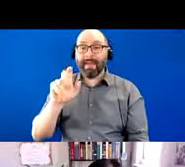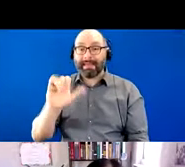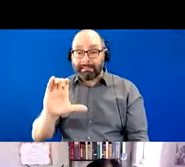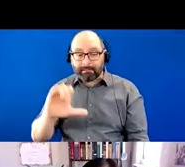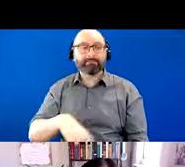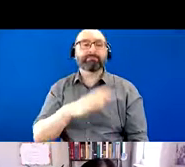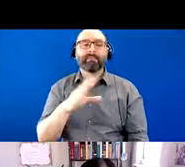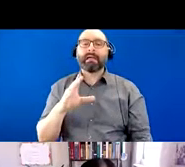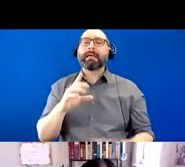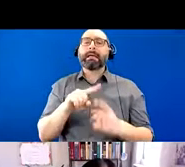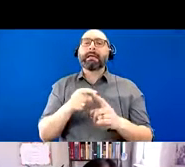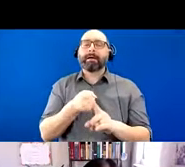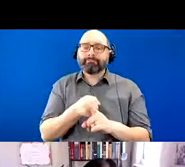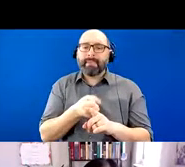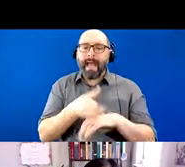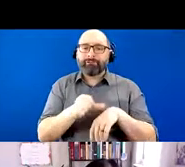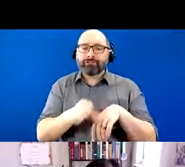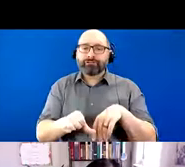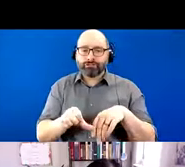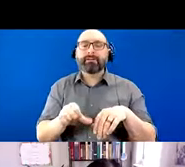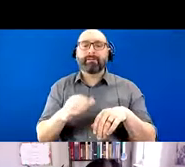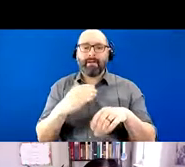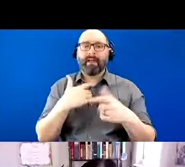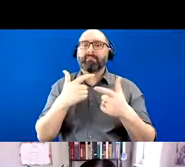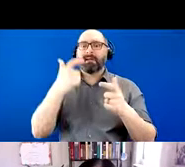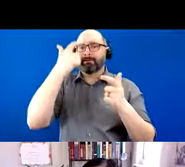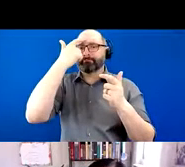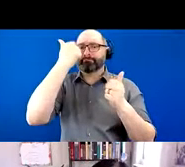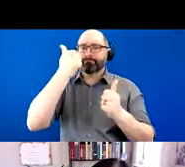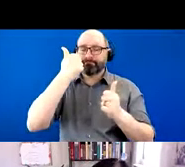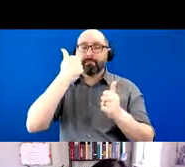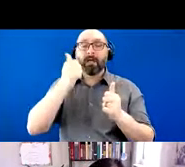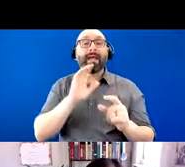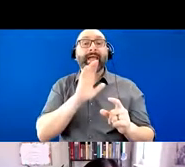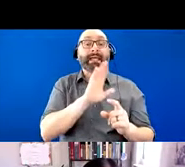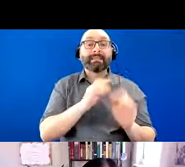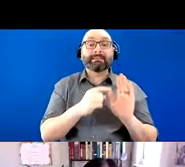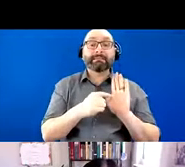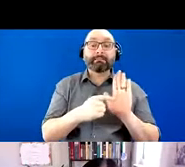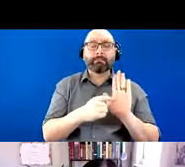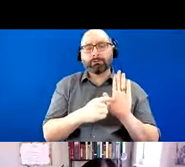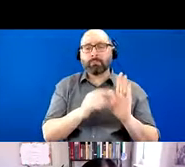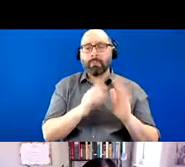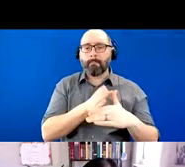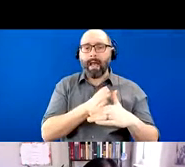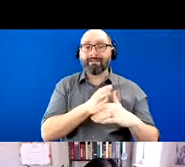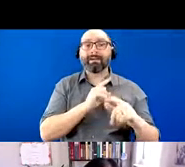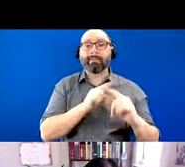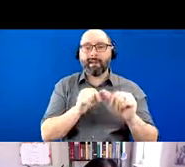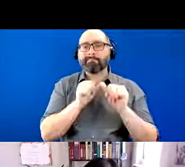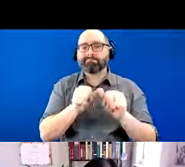after a major surgery. And his cognitive symptoms at the time were mild, but progressively worsened.